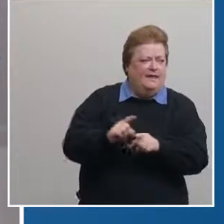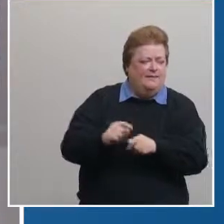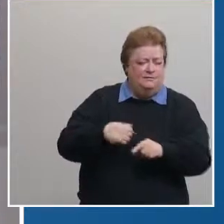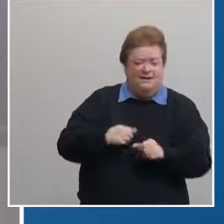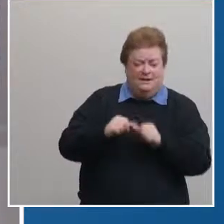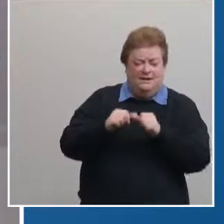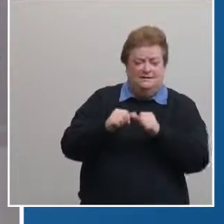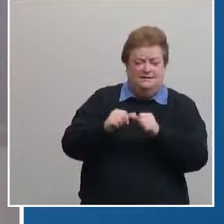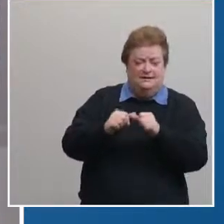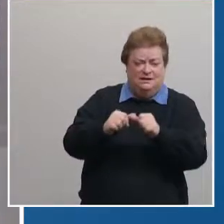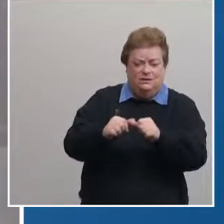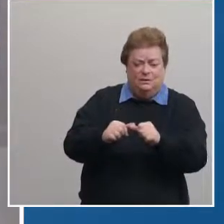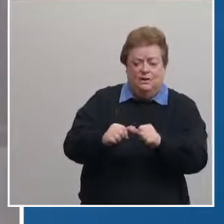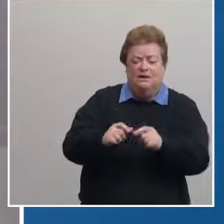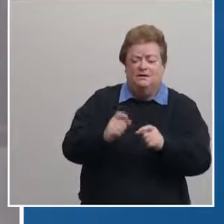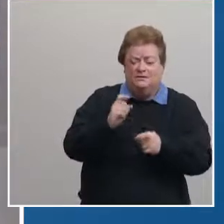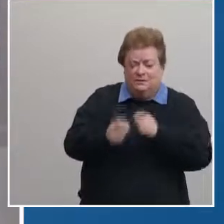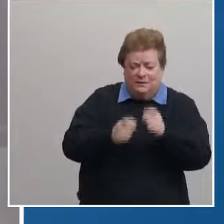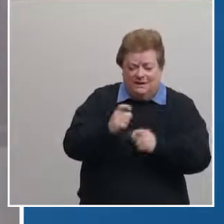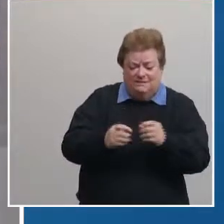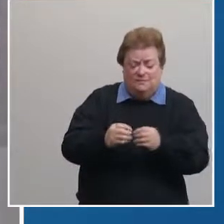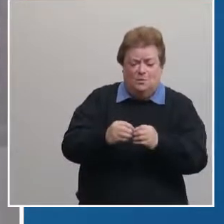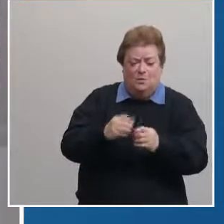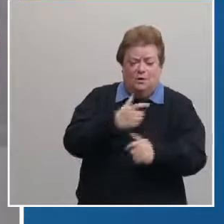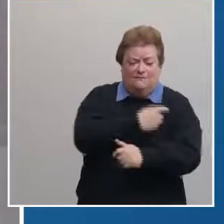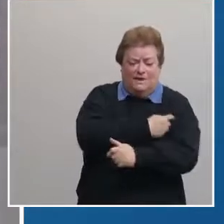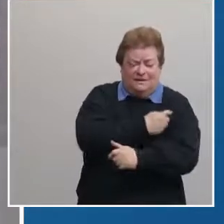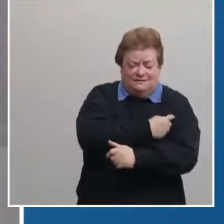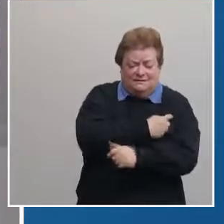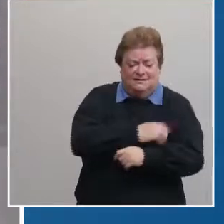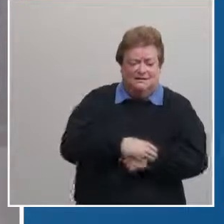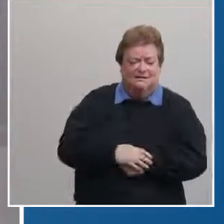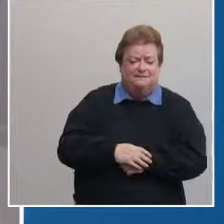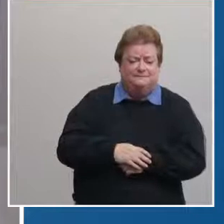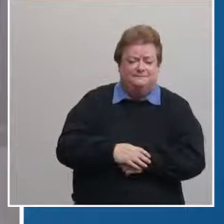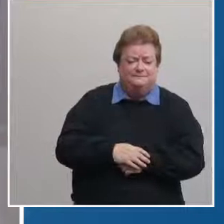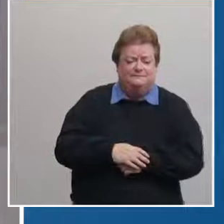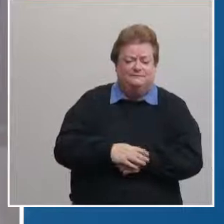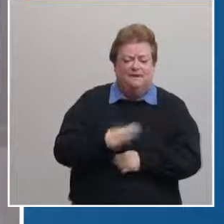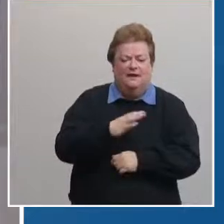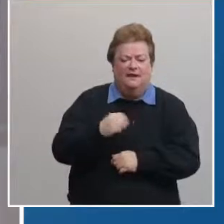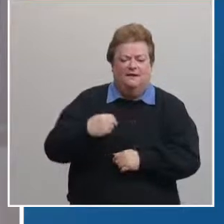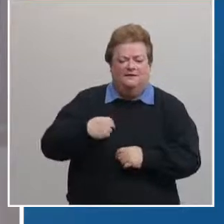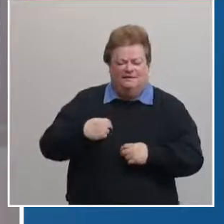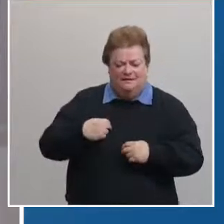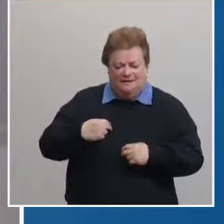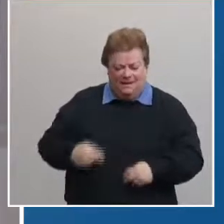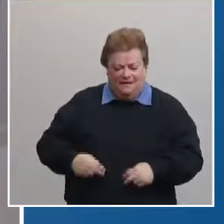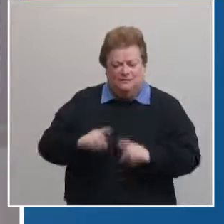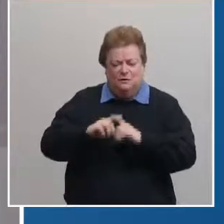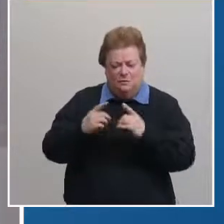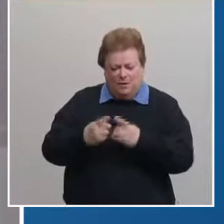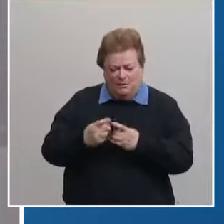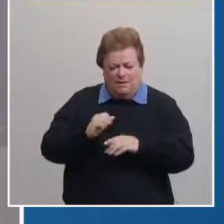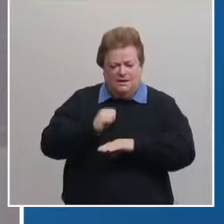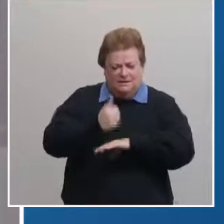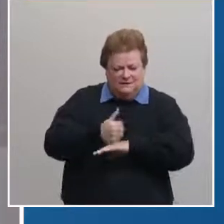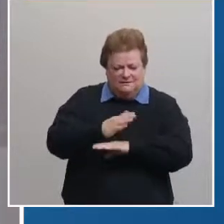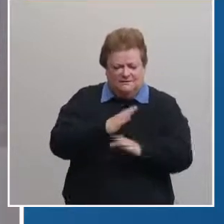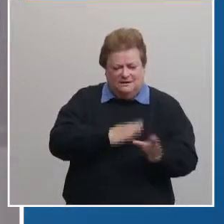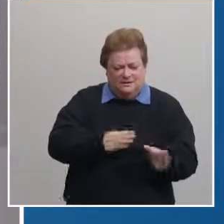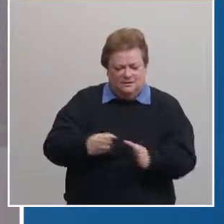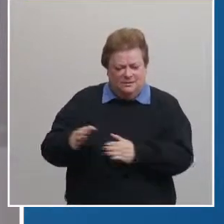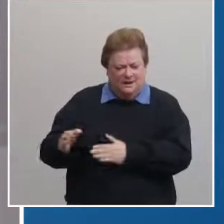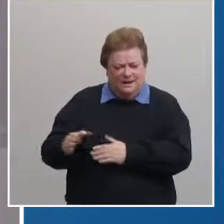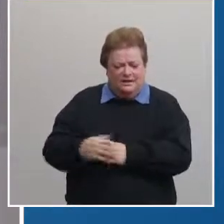out uh more vaccine and as the health department has this plan incorporated into everybody's